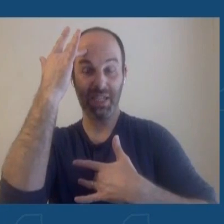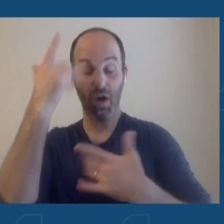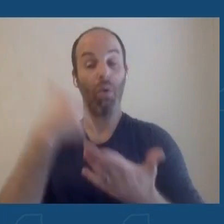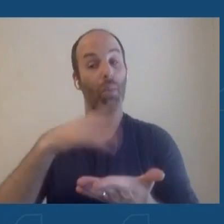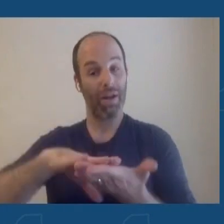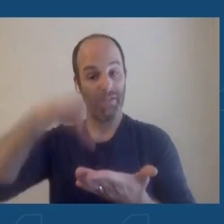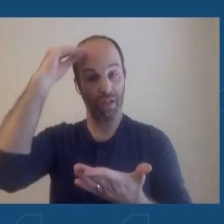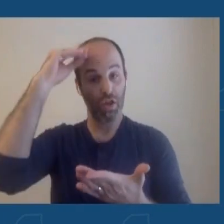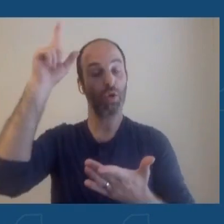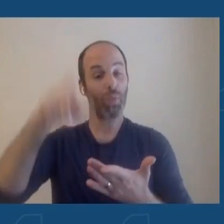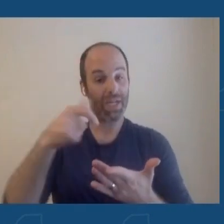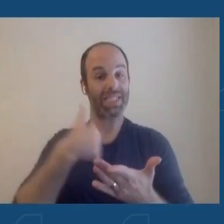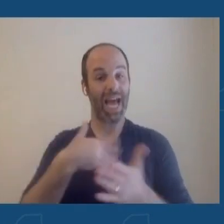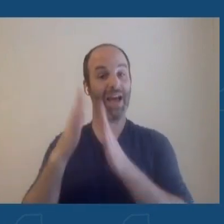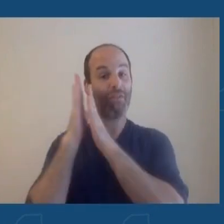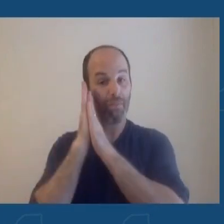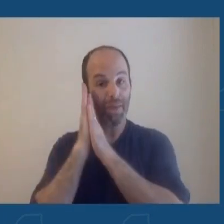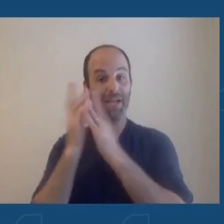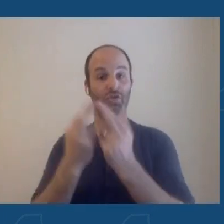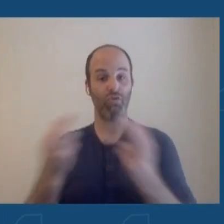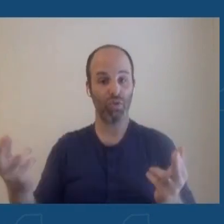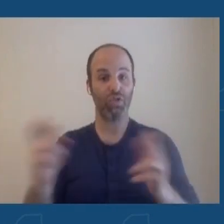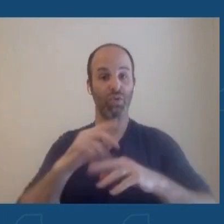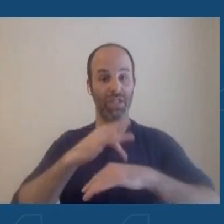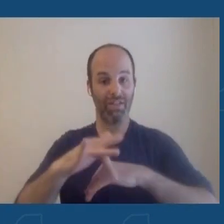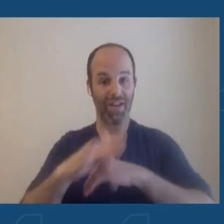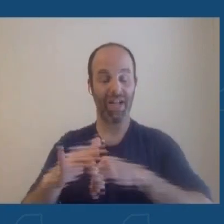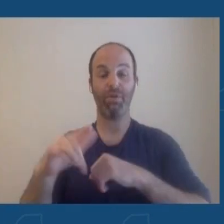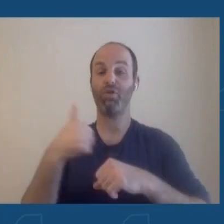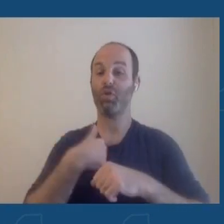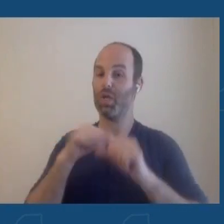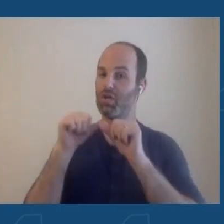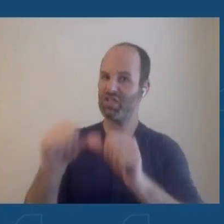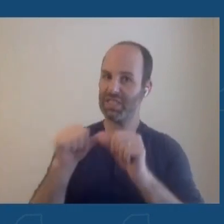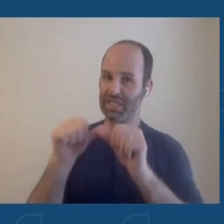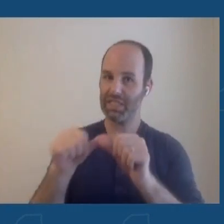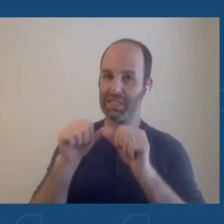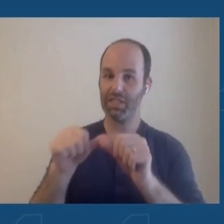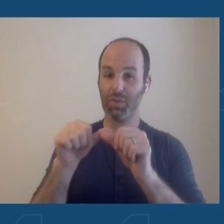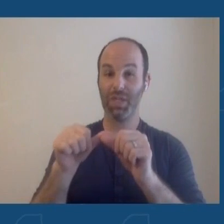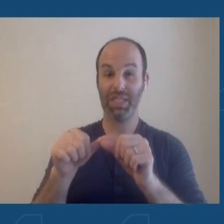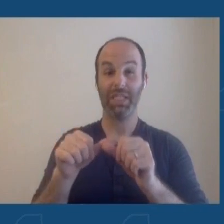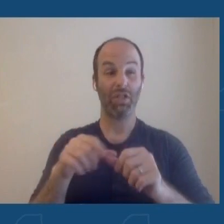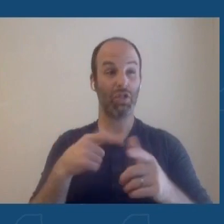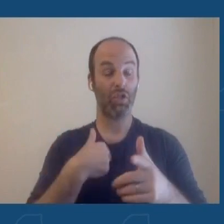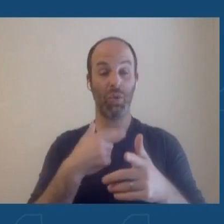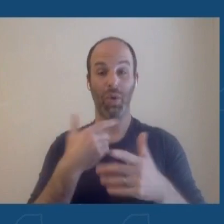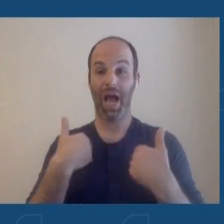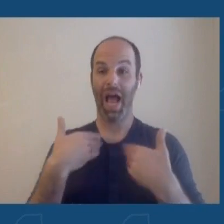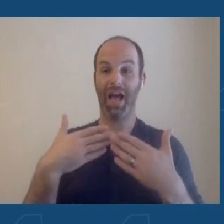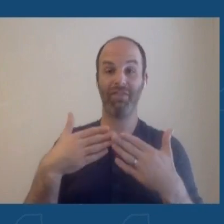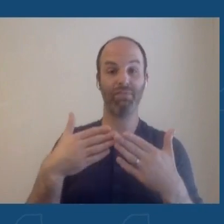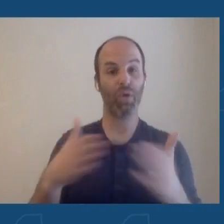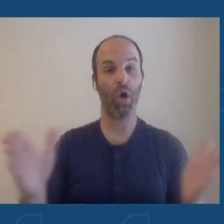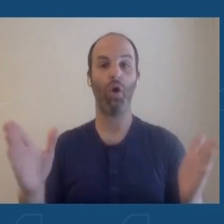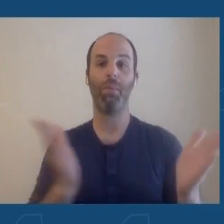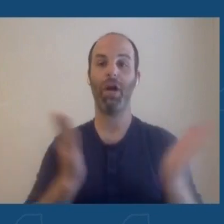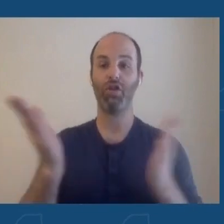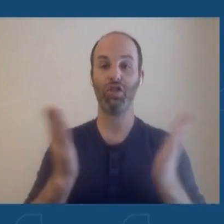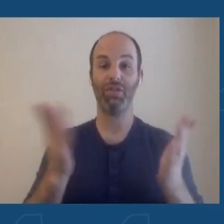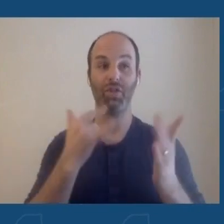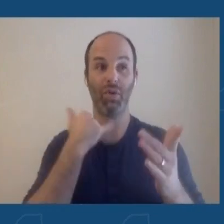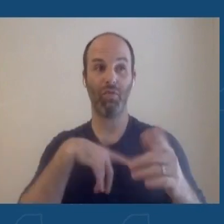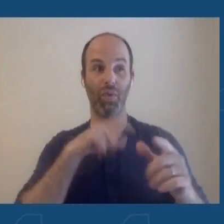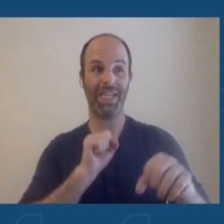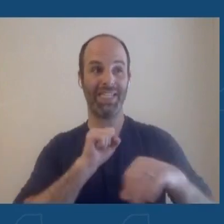resources available. And so we're continuing to keep our surge operations center open where we can deploy people to different parts of the state. We don't want to shut